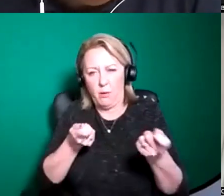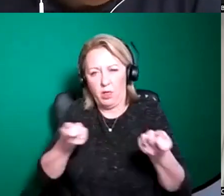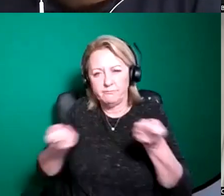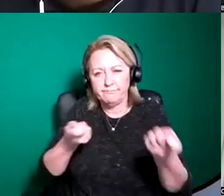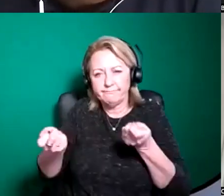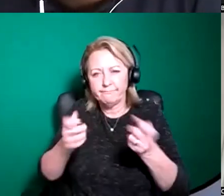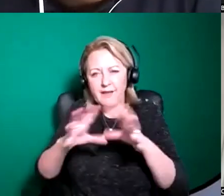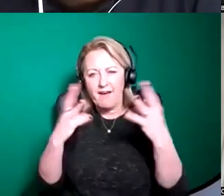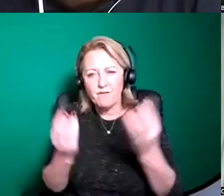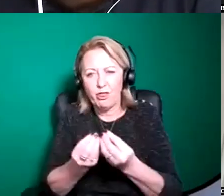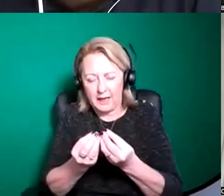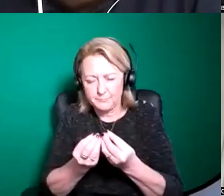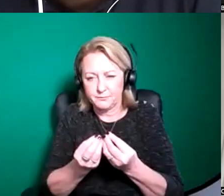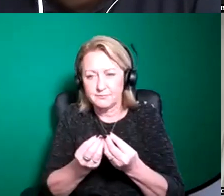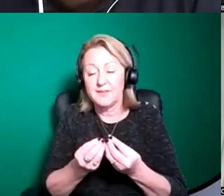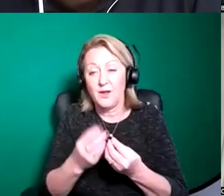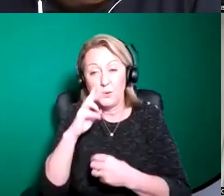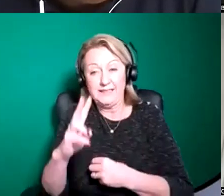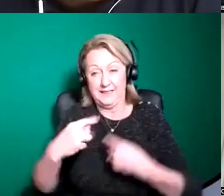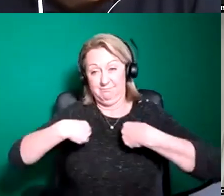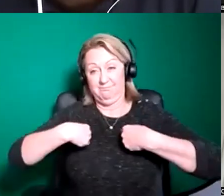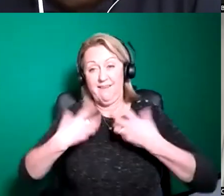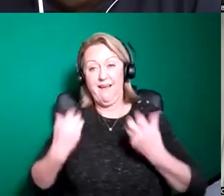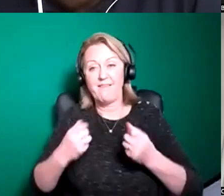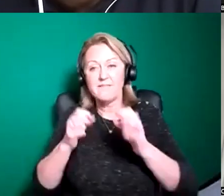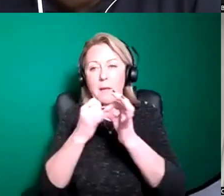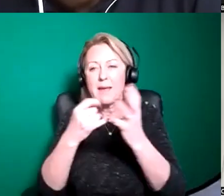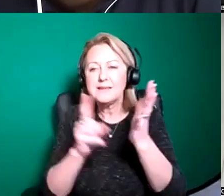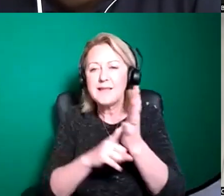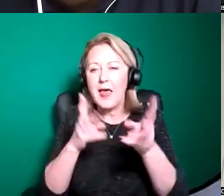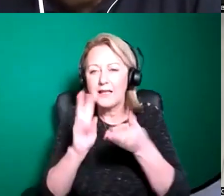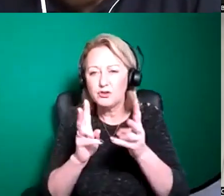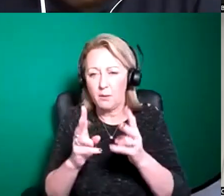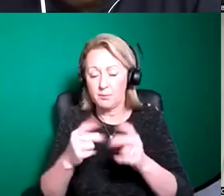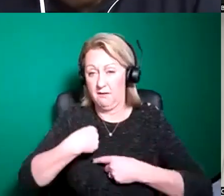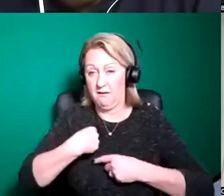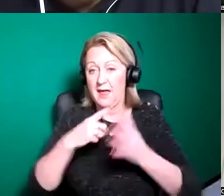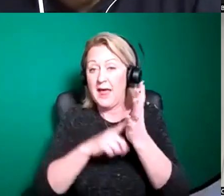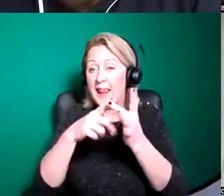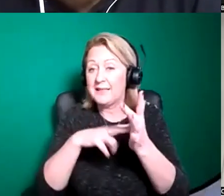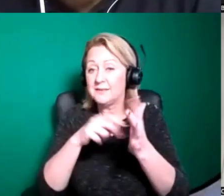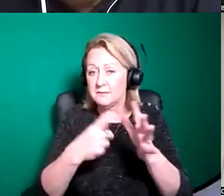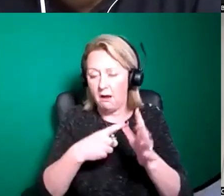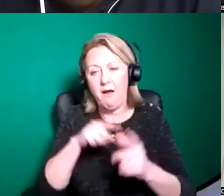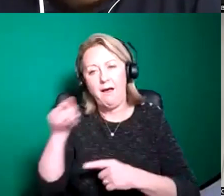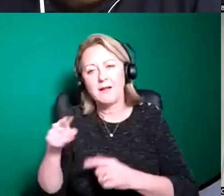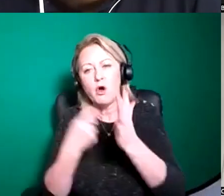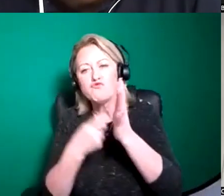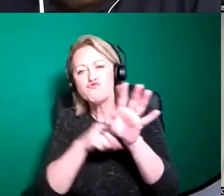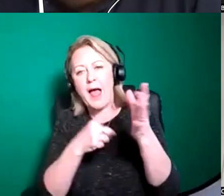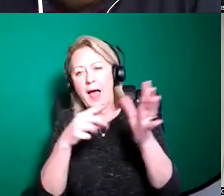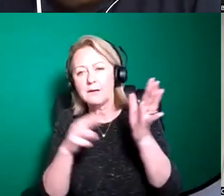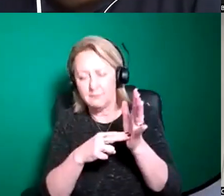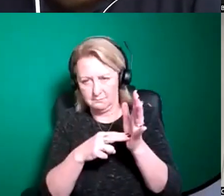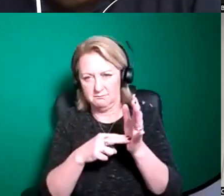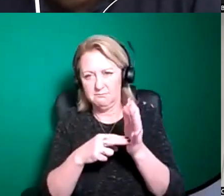can see we do have bsl interpretation in place and thanks very much to linda and ryan he'll be covering that for us and